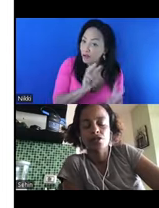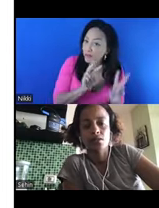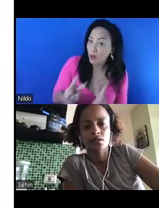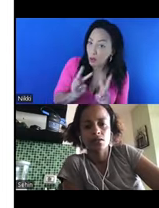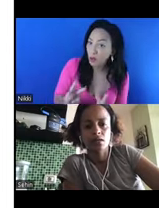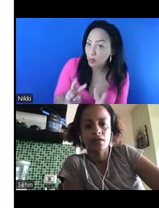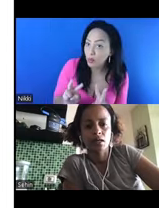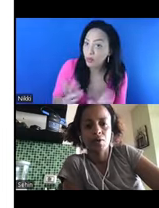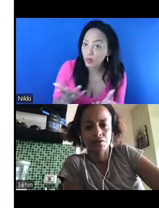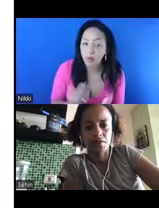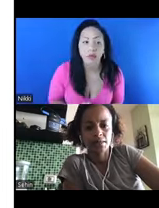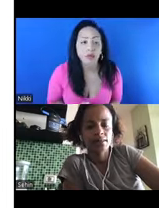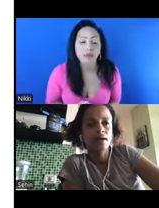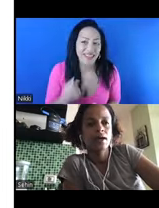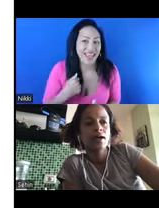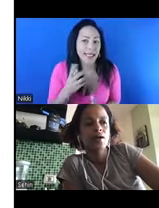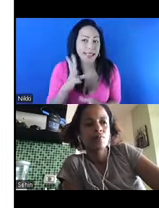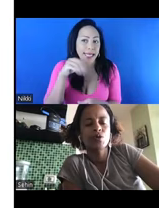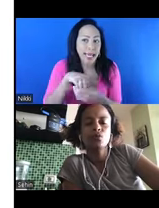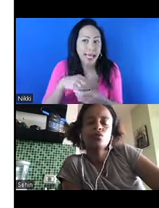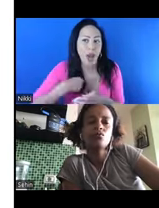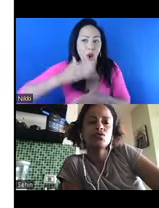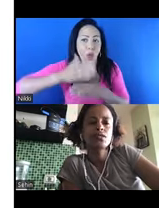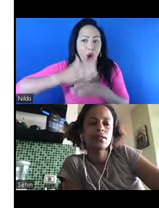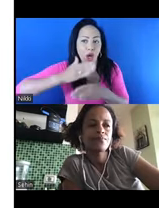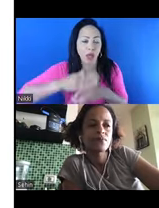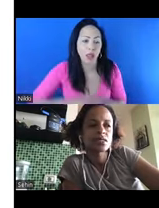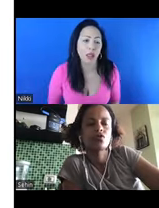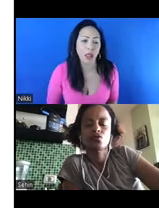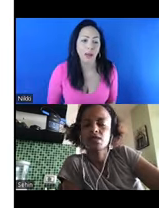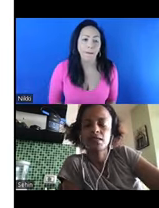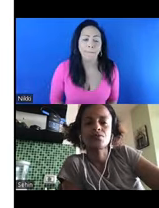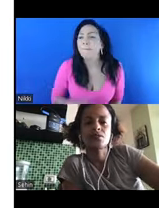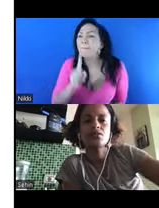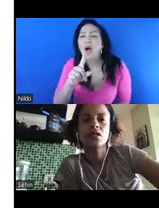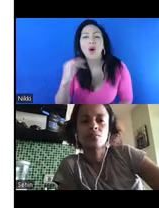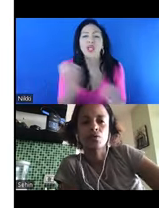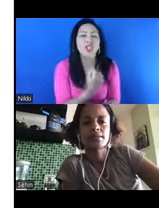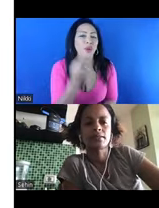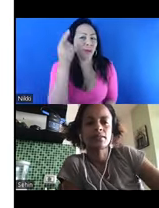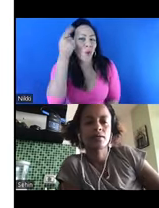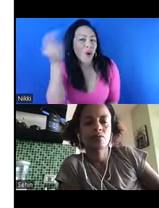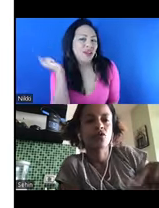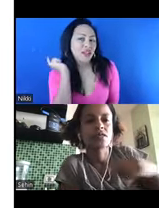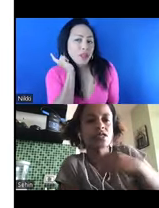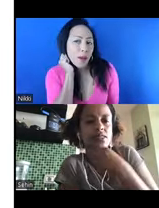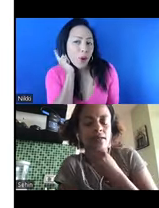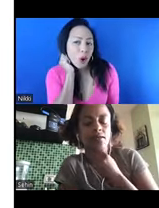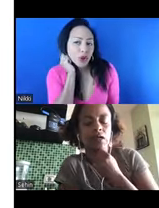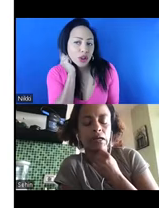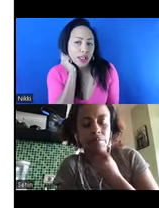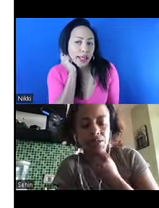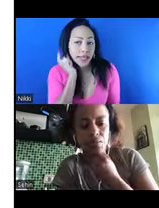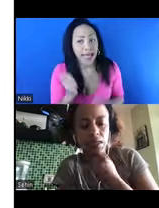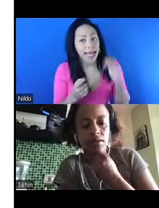decolonization is definitely a part of that. But we do it almost subconsciously. So it's really important. And conversations like